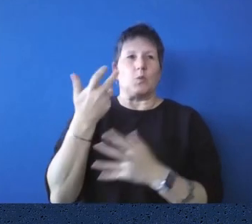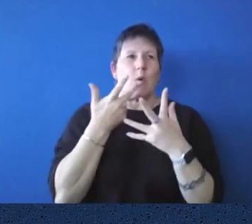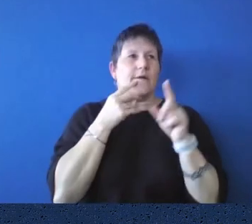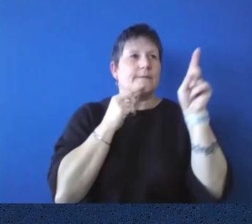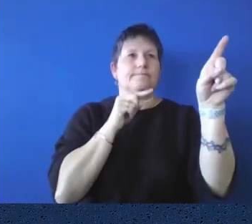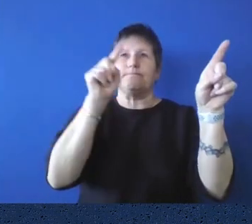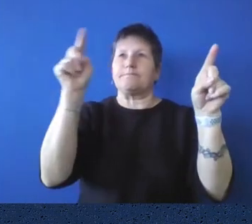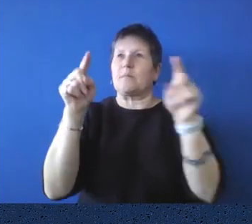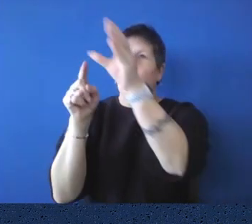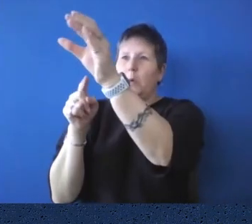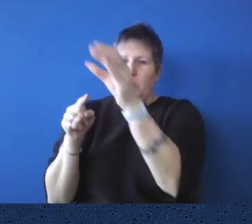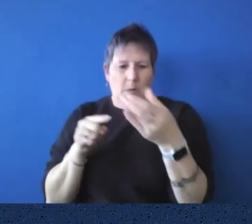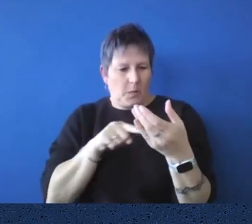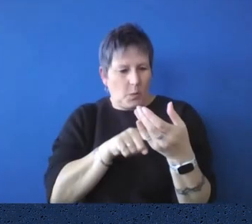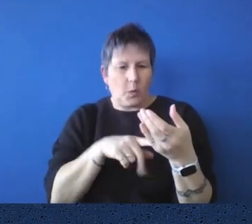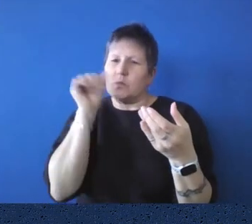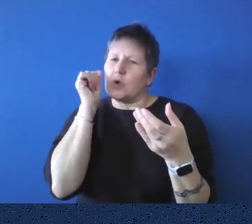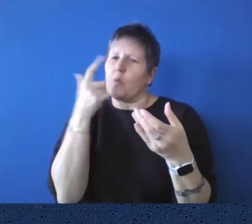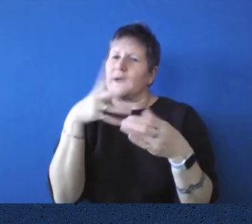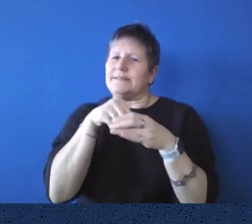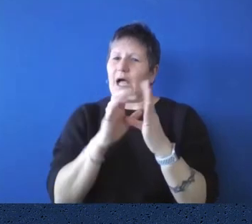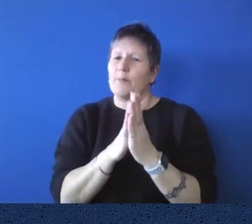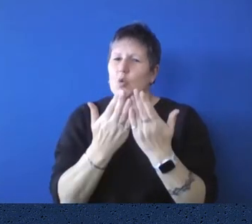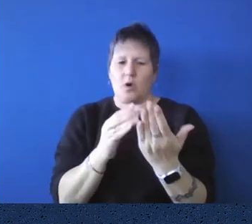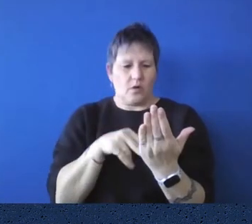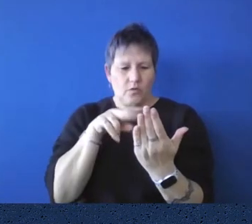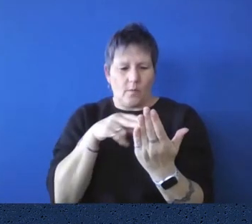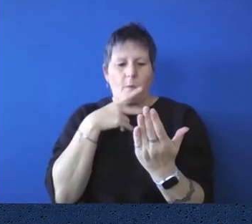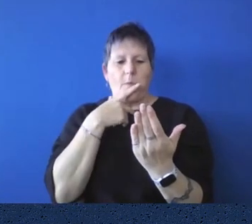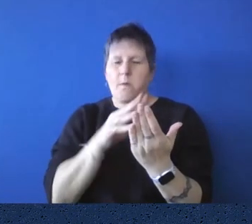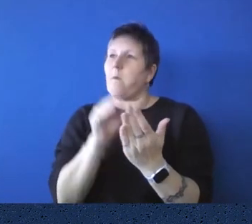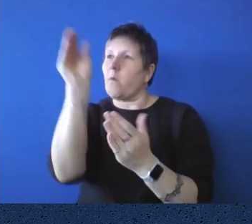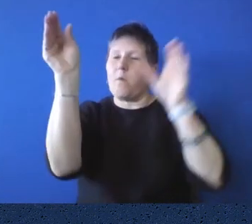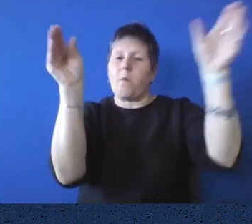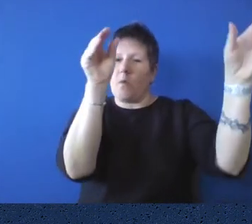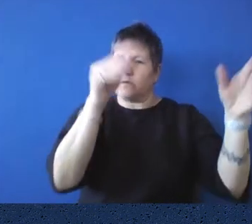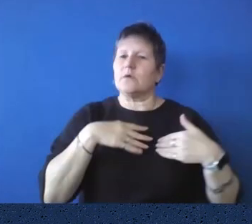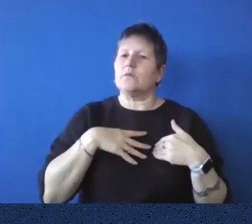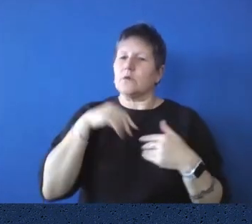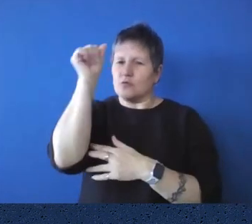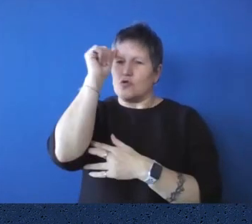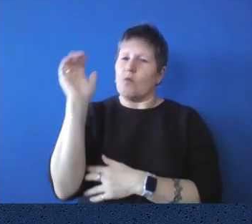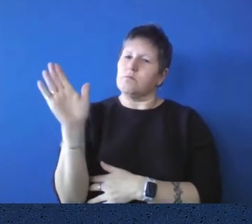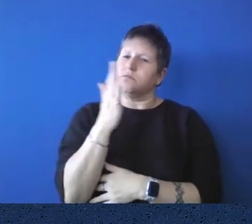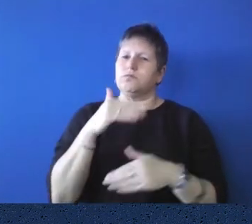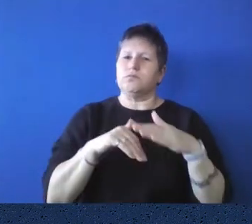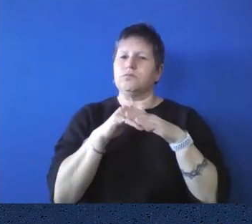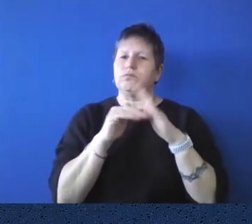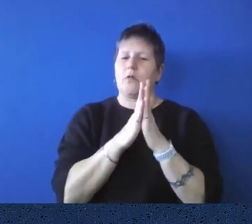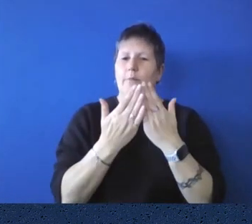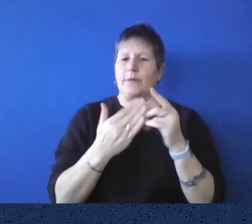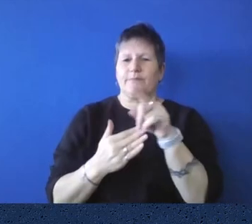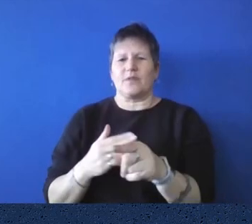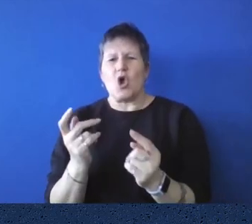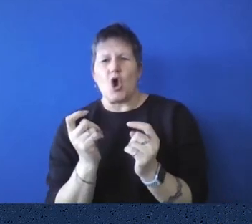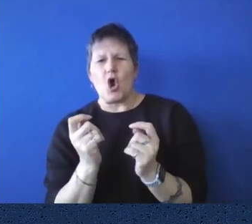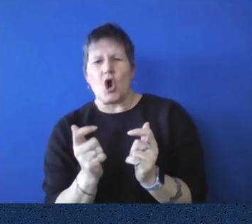in the book. So you would have become very familiar with that catalog. And the, the early MPs in those days, how would they